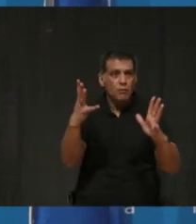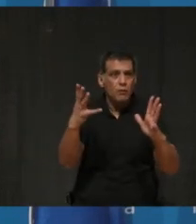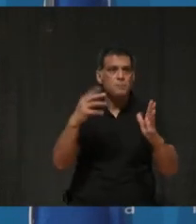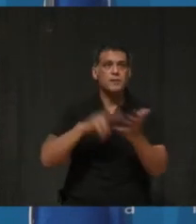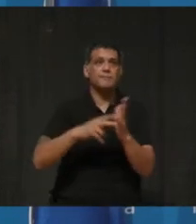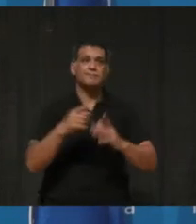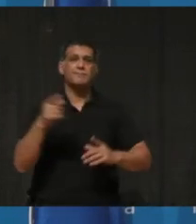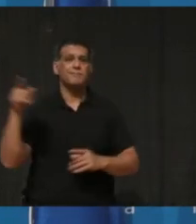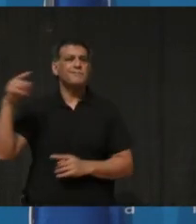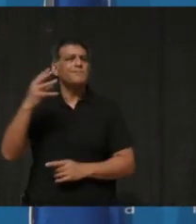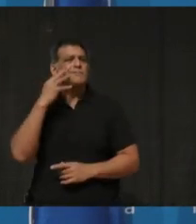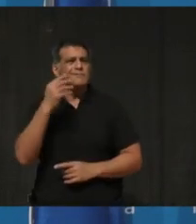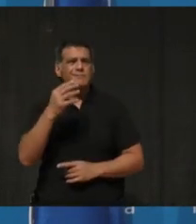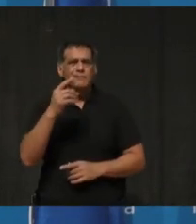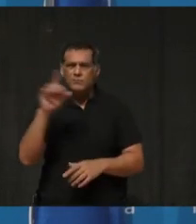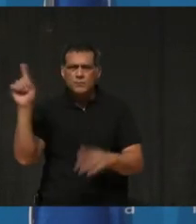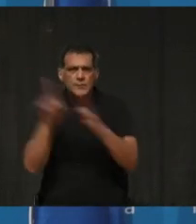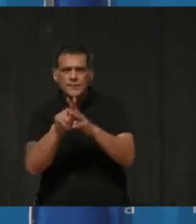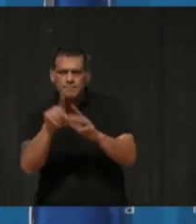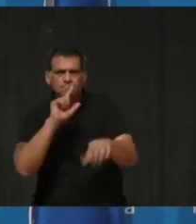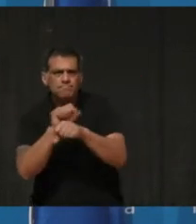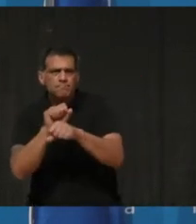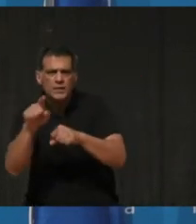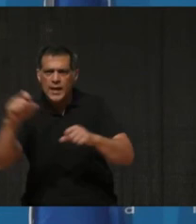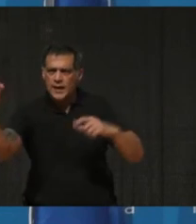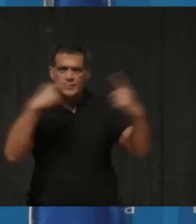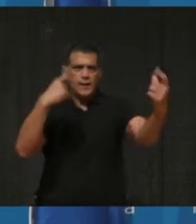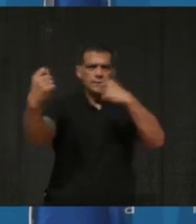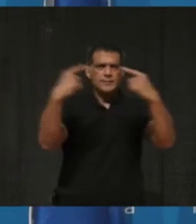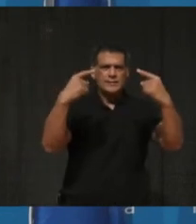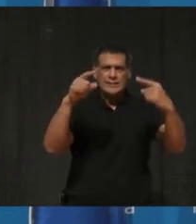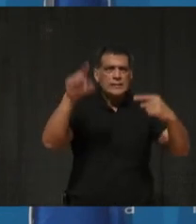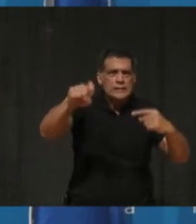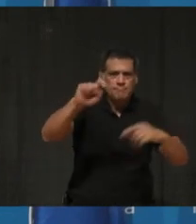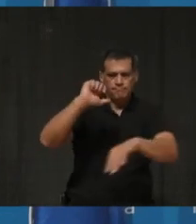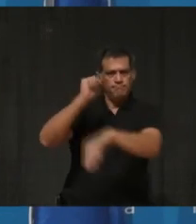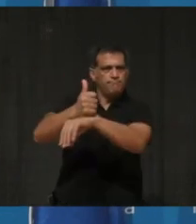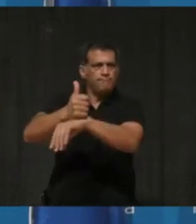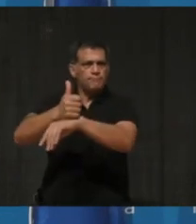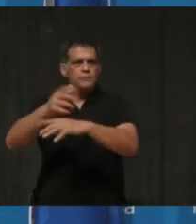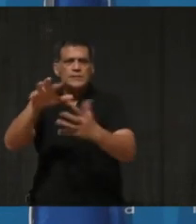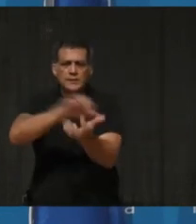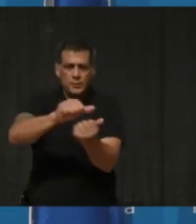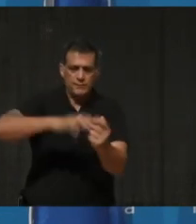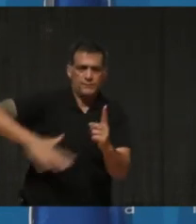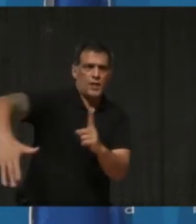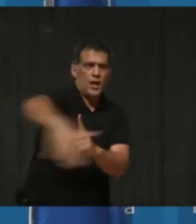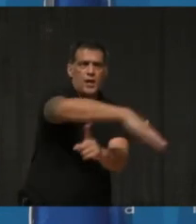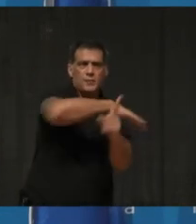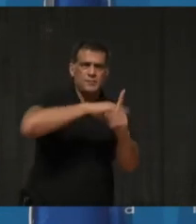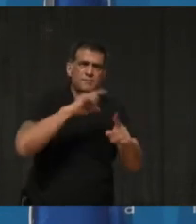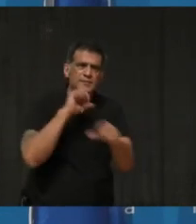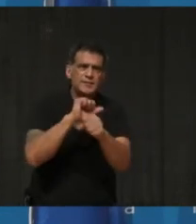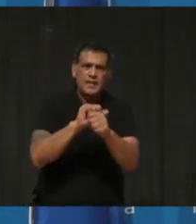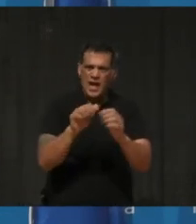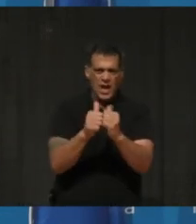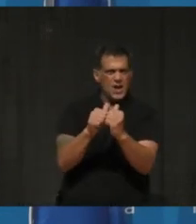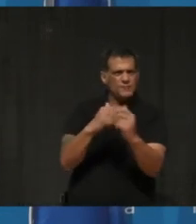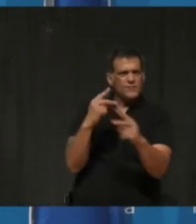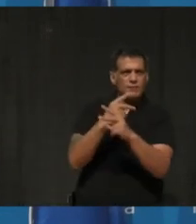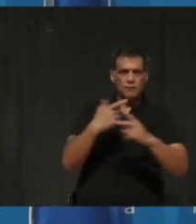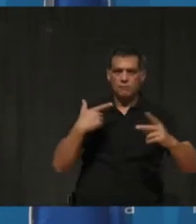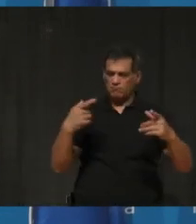of this highway and the 52 kilometres and the need for it, and the kind of damage that it might inflict on the environment and how it's contrary to our